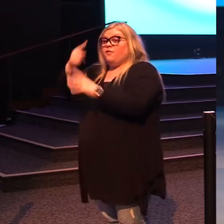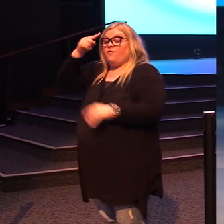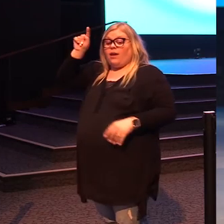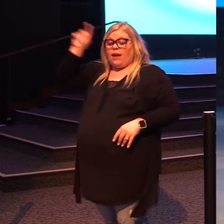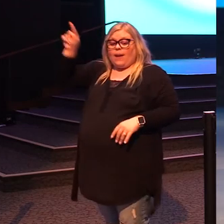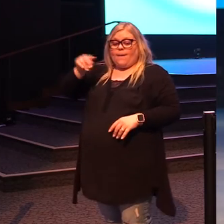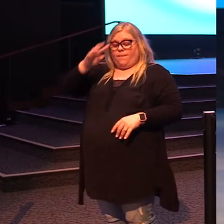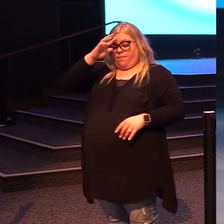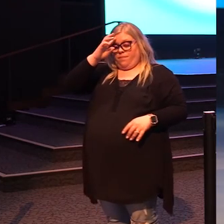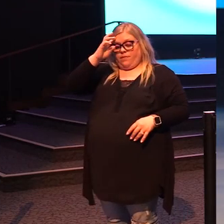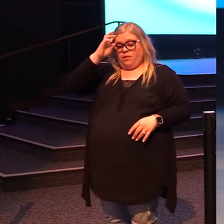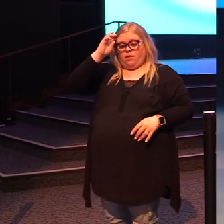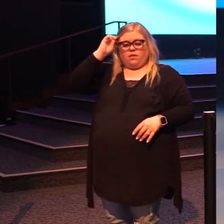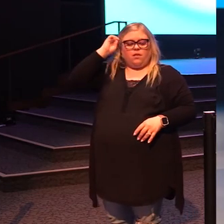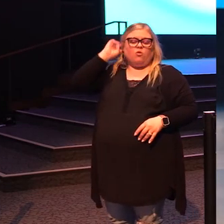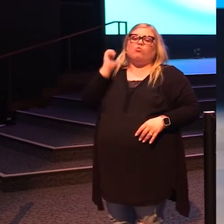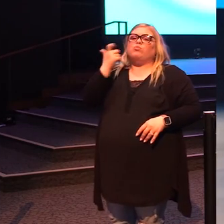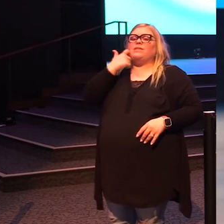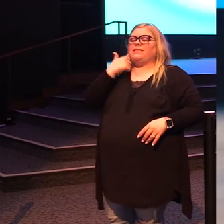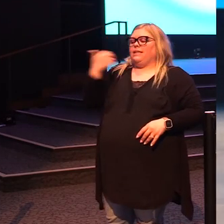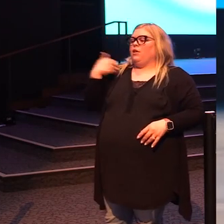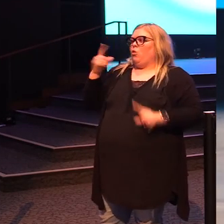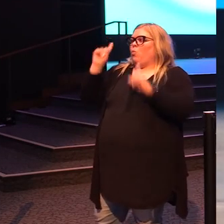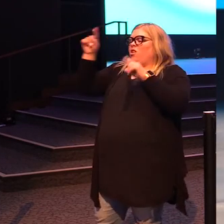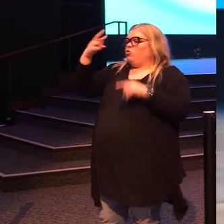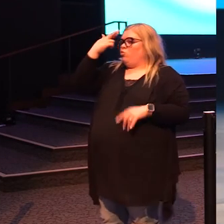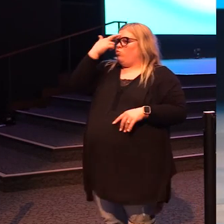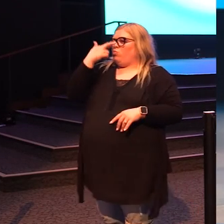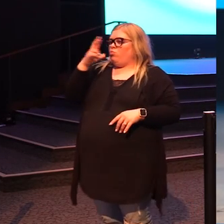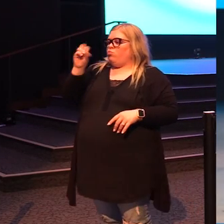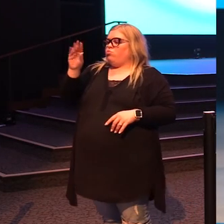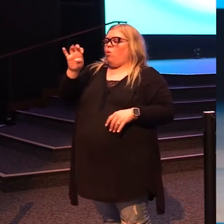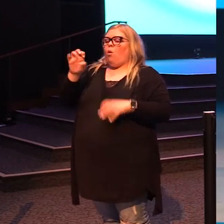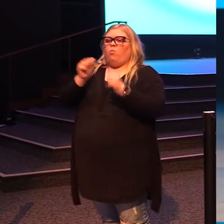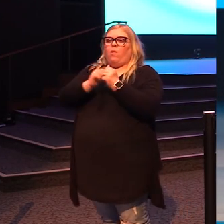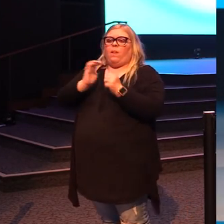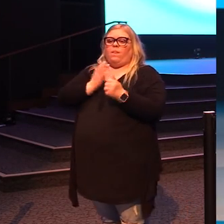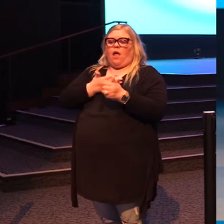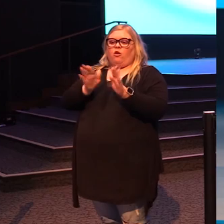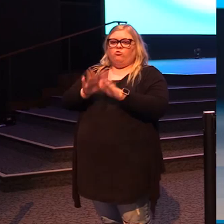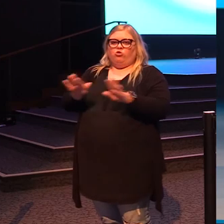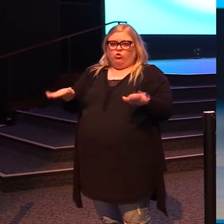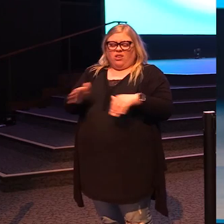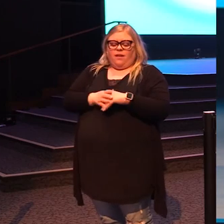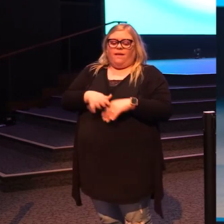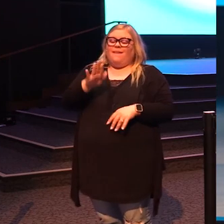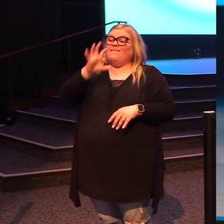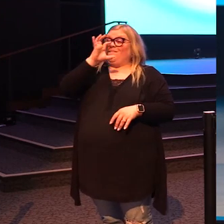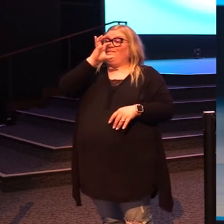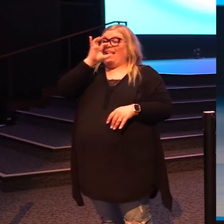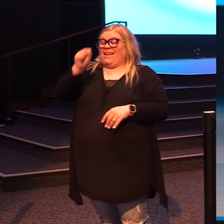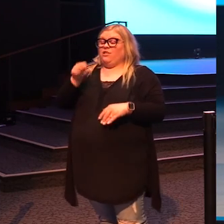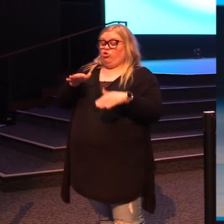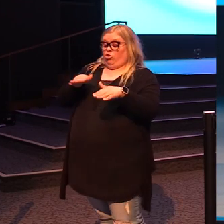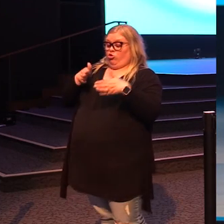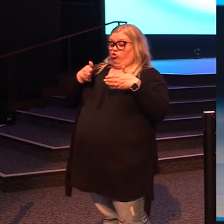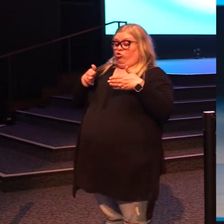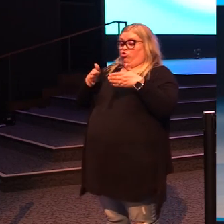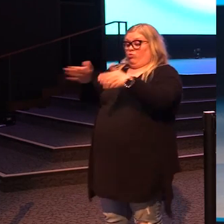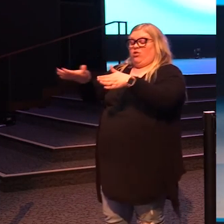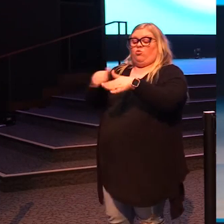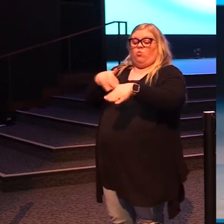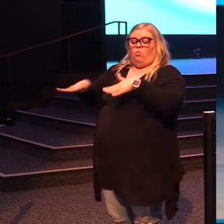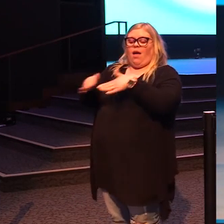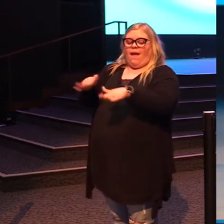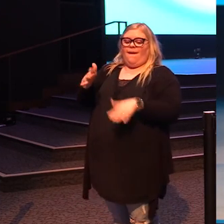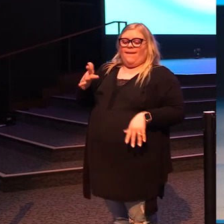We were recently in Rome with our children. And you know, the fascinating thing is you walk down the streets of Rome